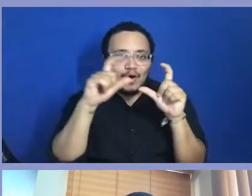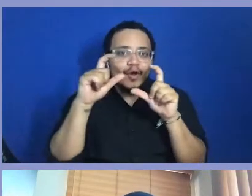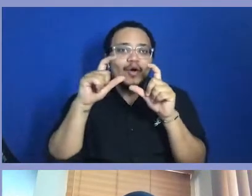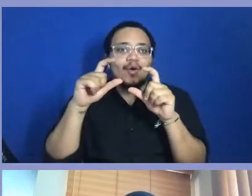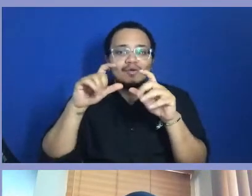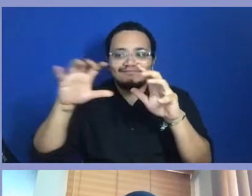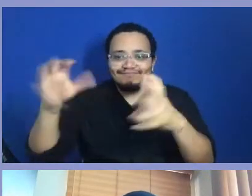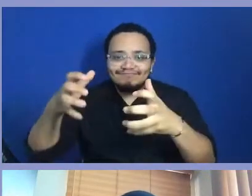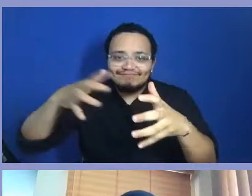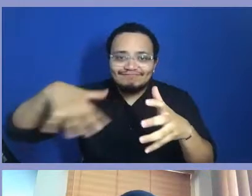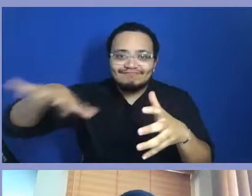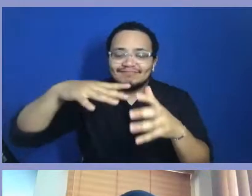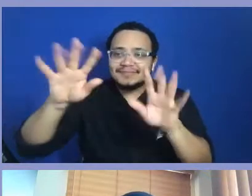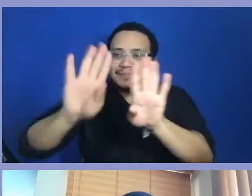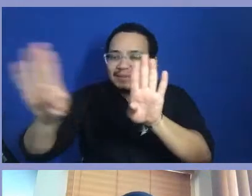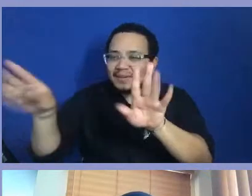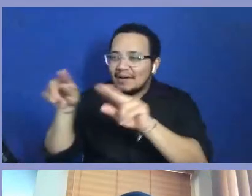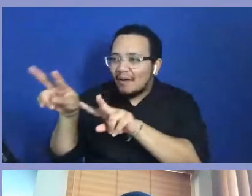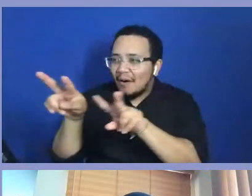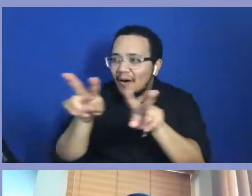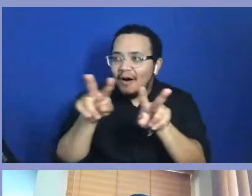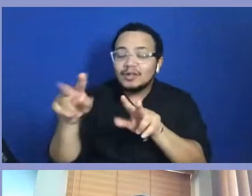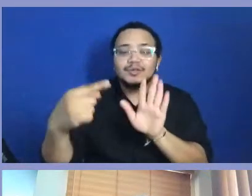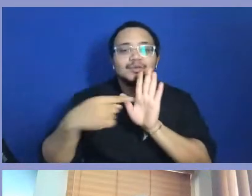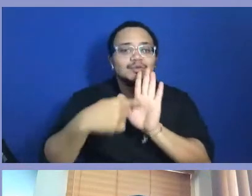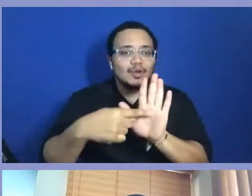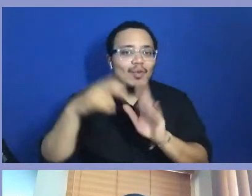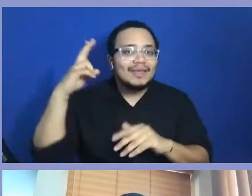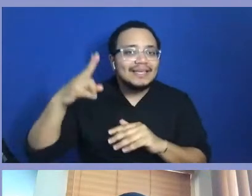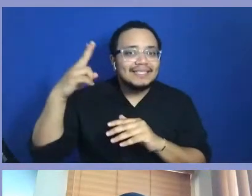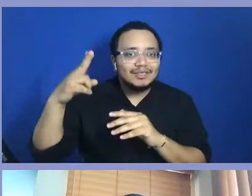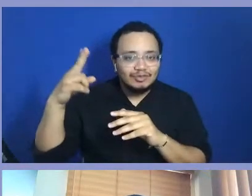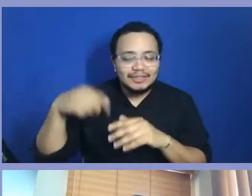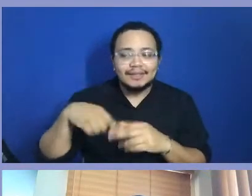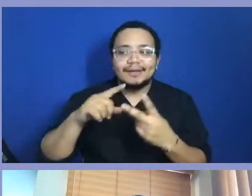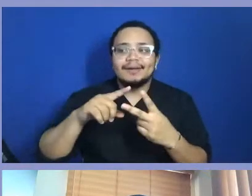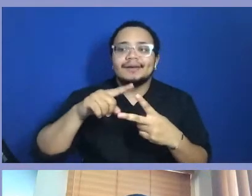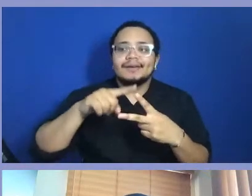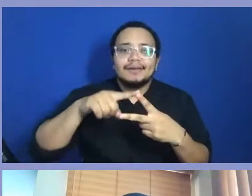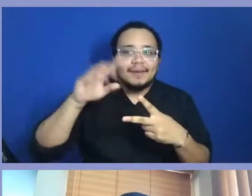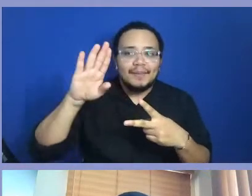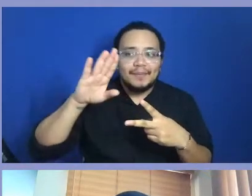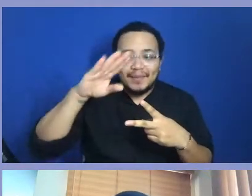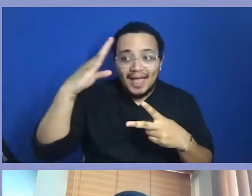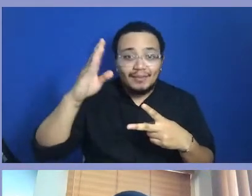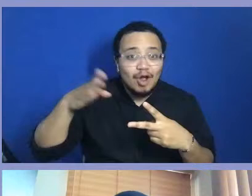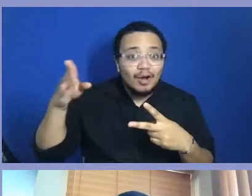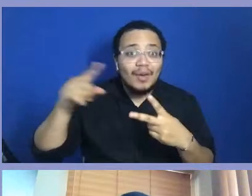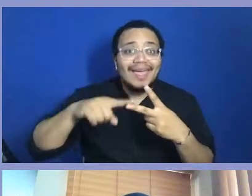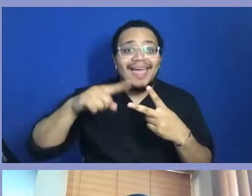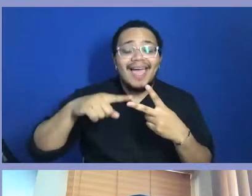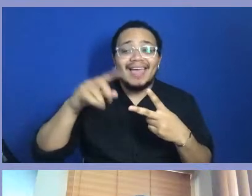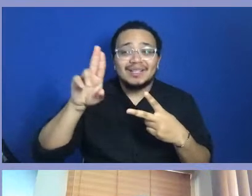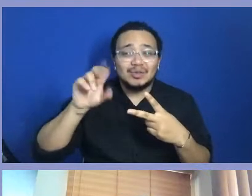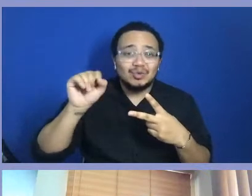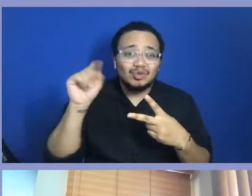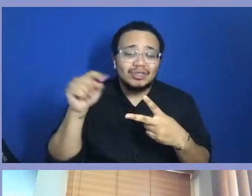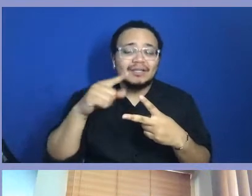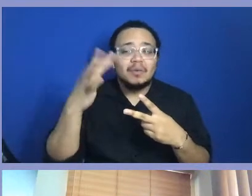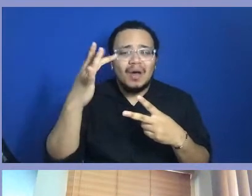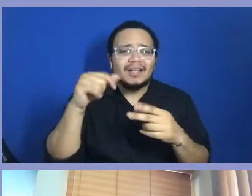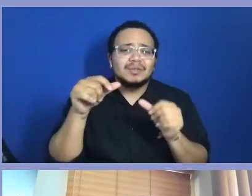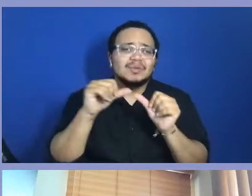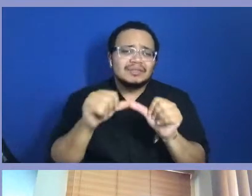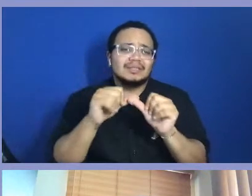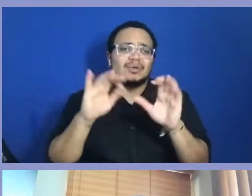exhibit the imagery of the history of Black Broadway, the history of U Street, to continue to educate our community, you know?